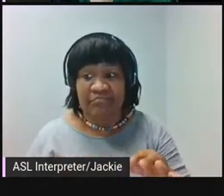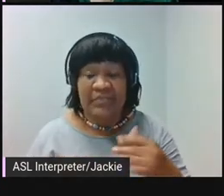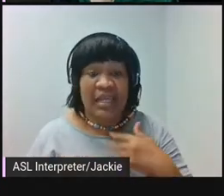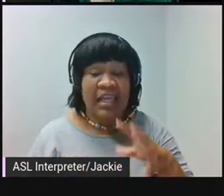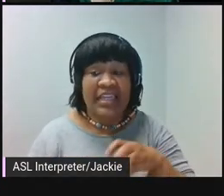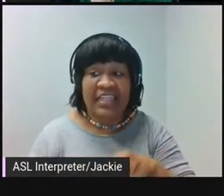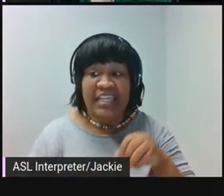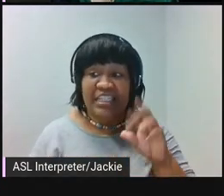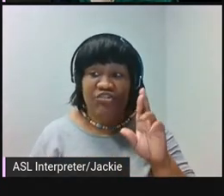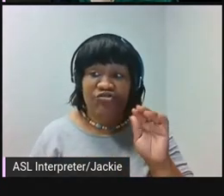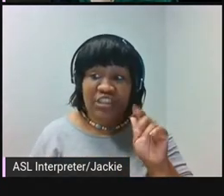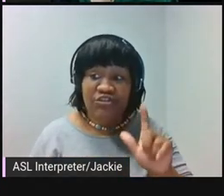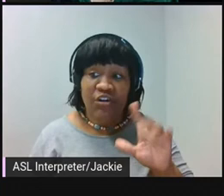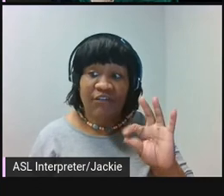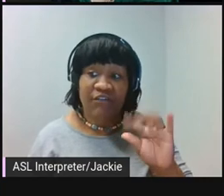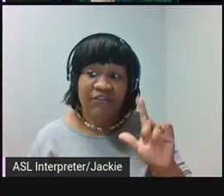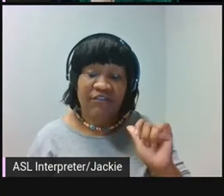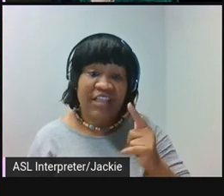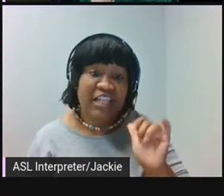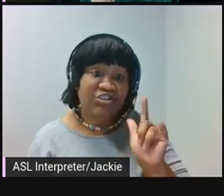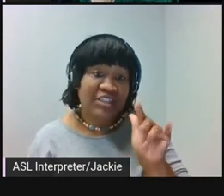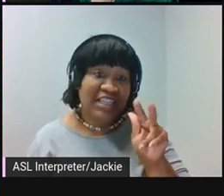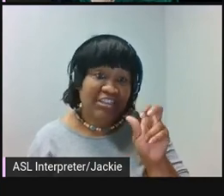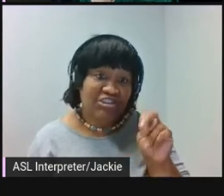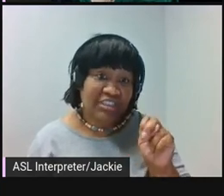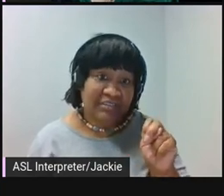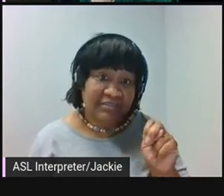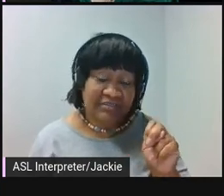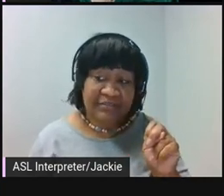I engage in ritual flagellation.